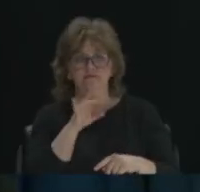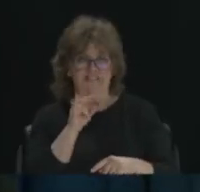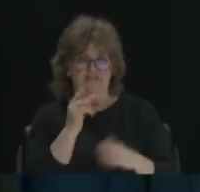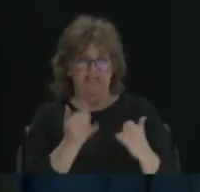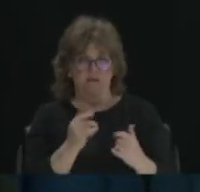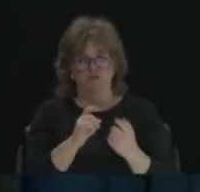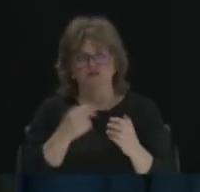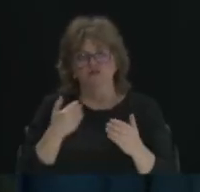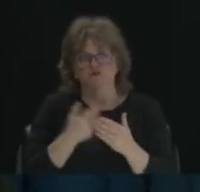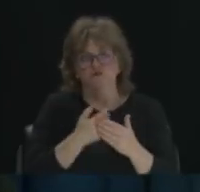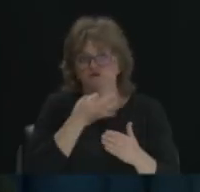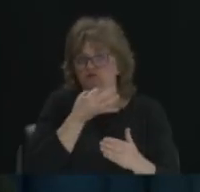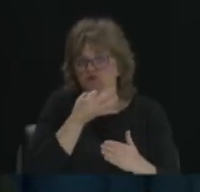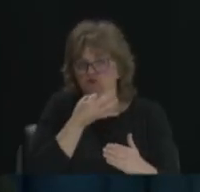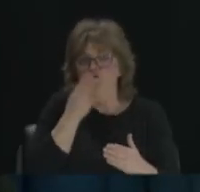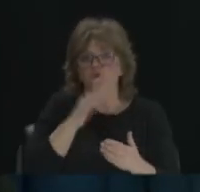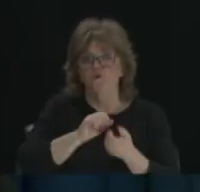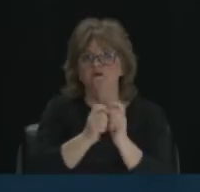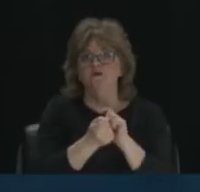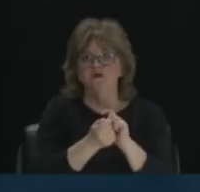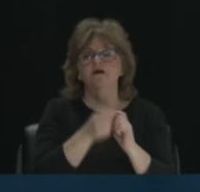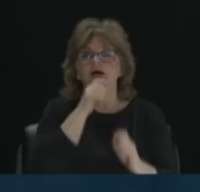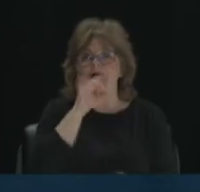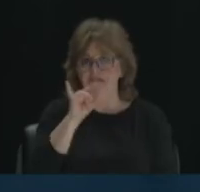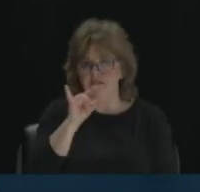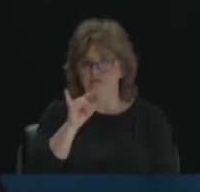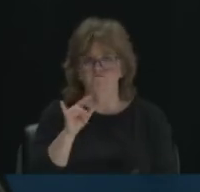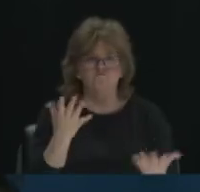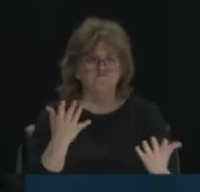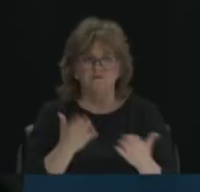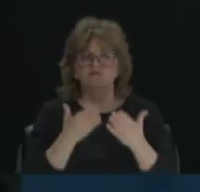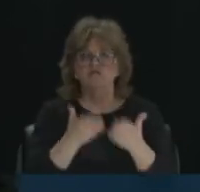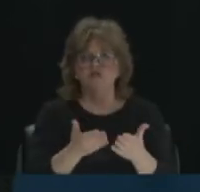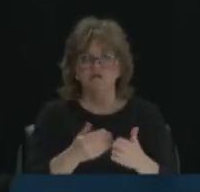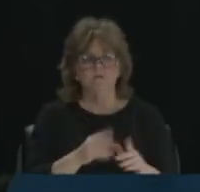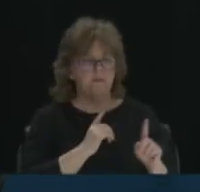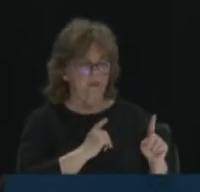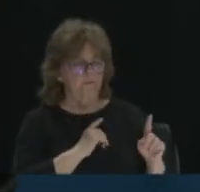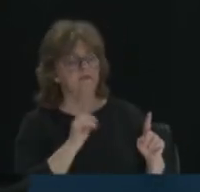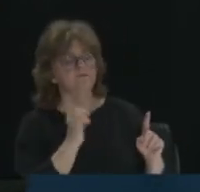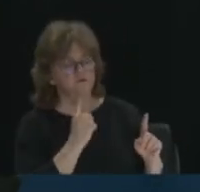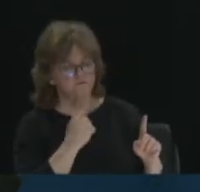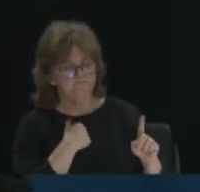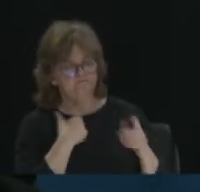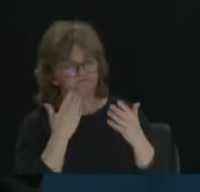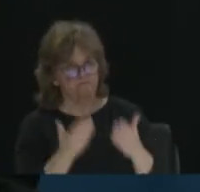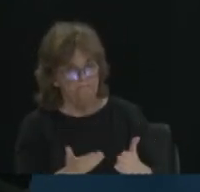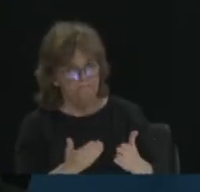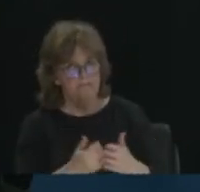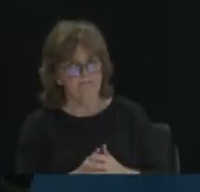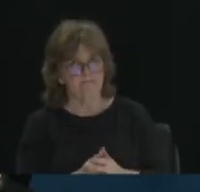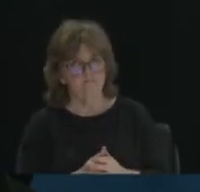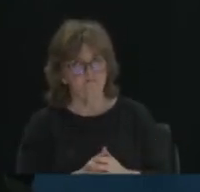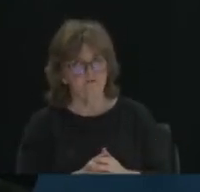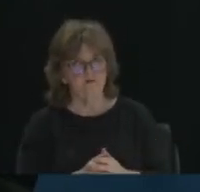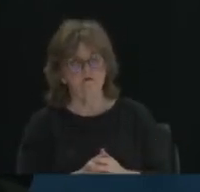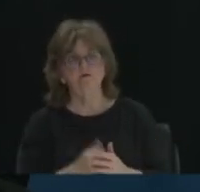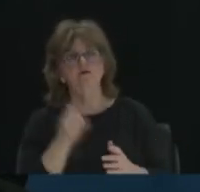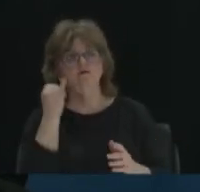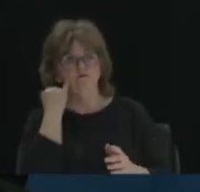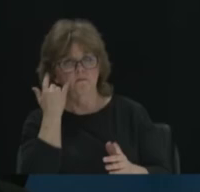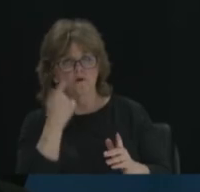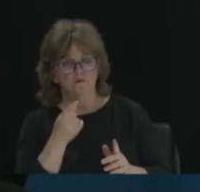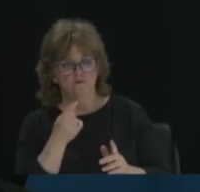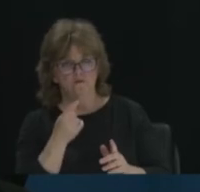you suggest to them in terms of why they should vote? Well, one thing I want to first suggest. Oh, yeah. Is that if you're a parent